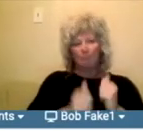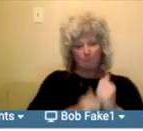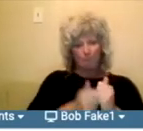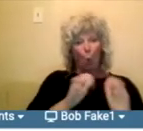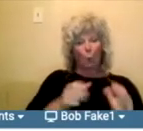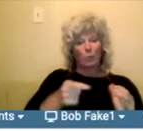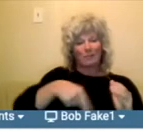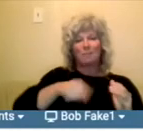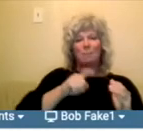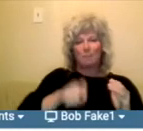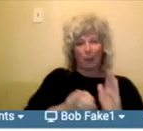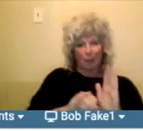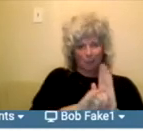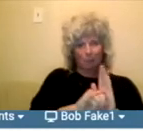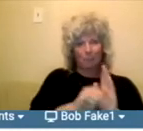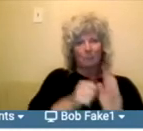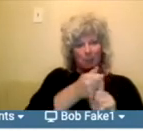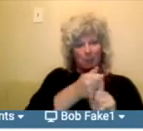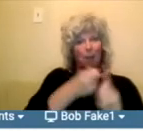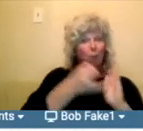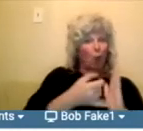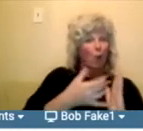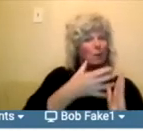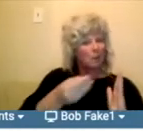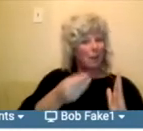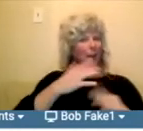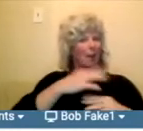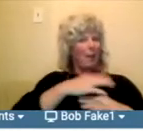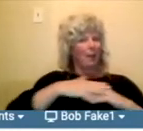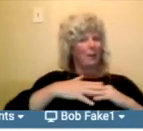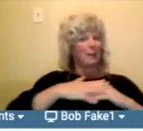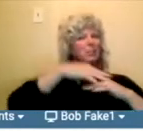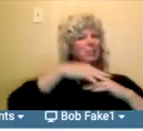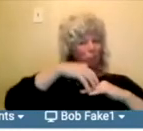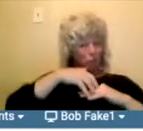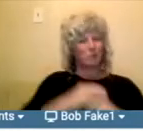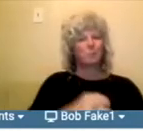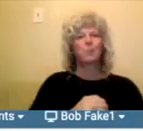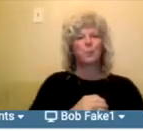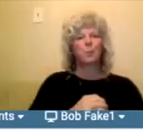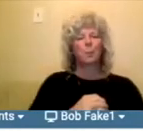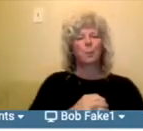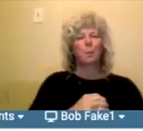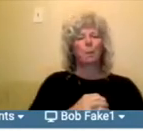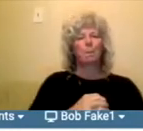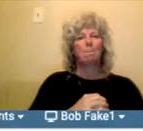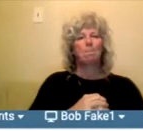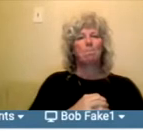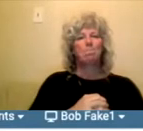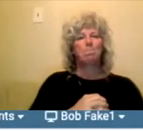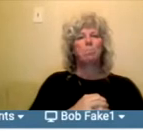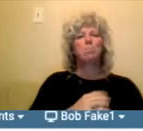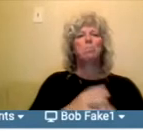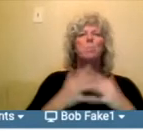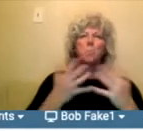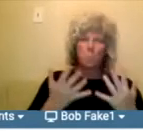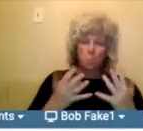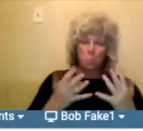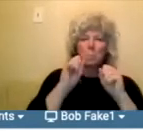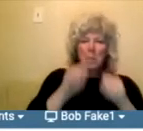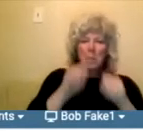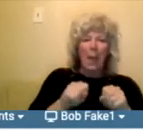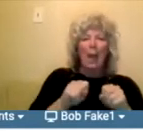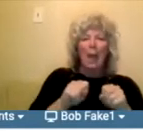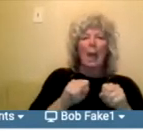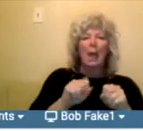uh, and artists. Um, but, um, obviously you can have members that are non-indigenous, but the majority of a